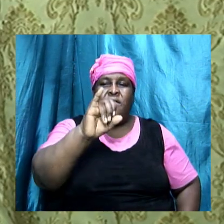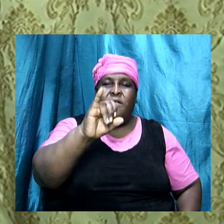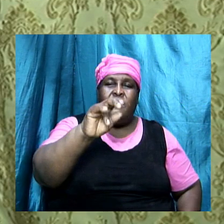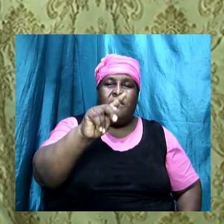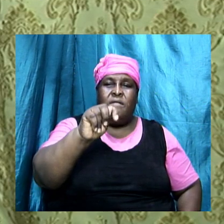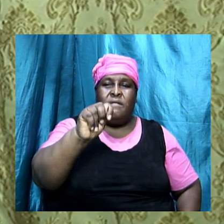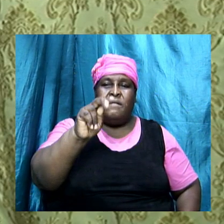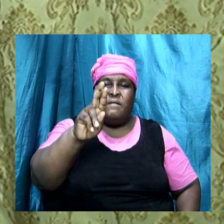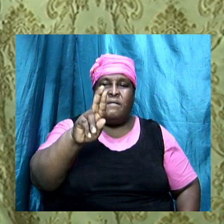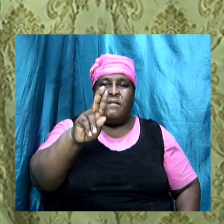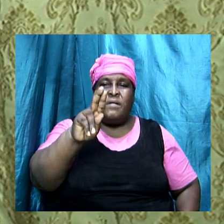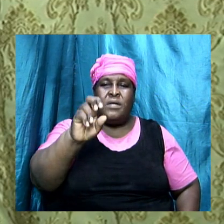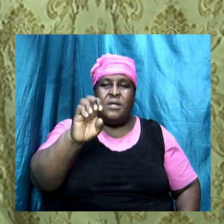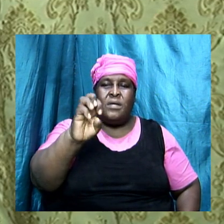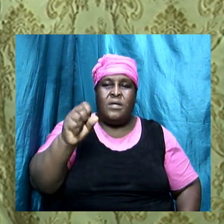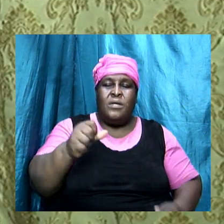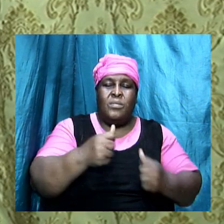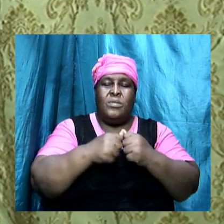idolatry